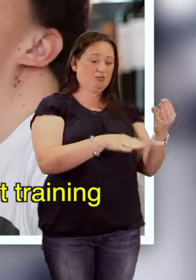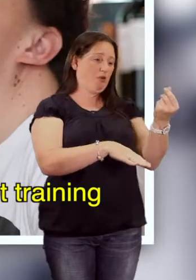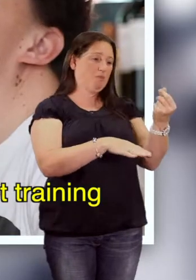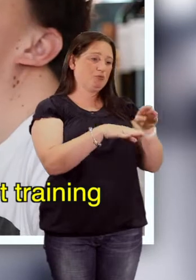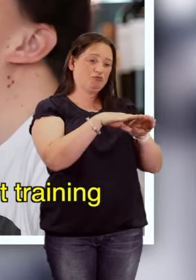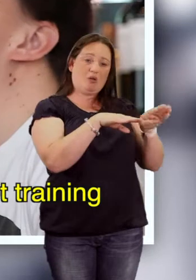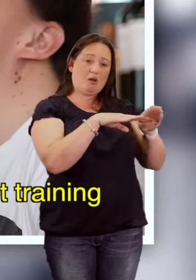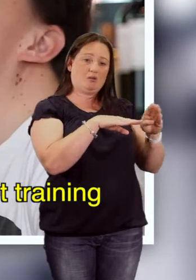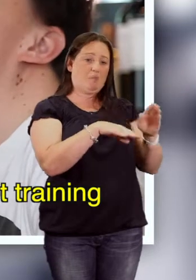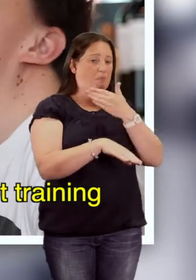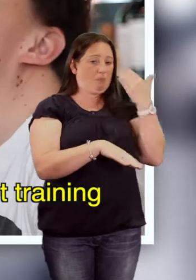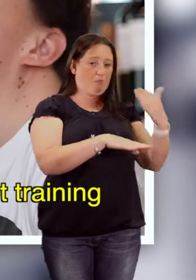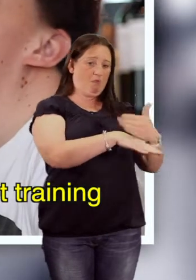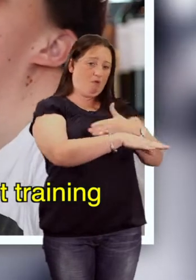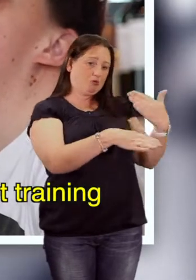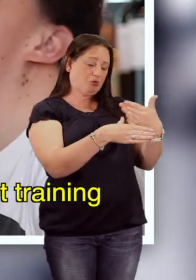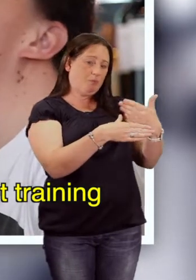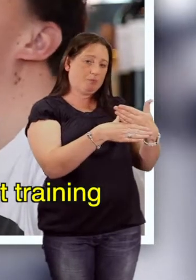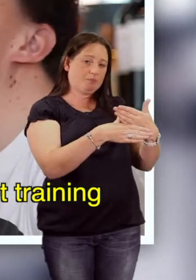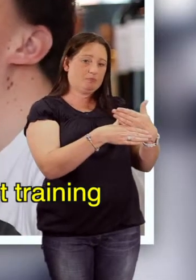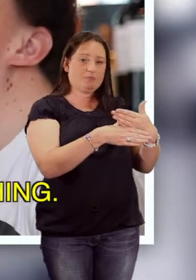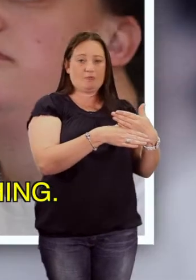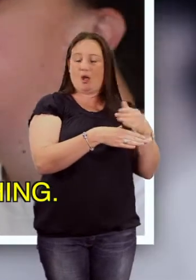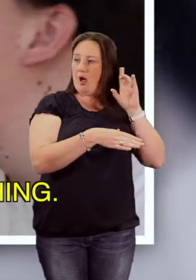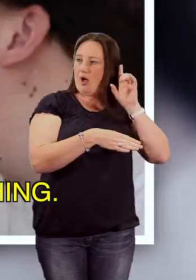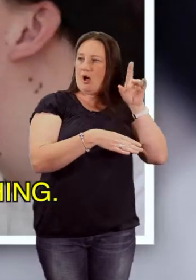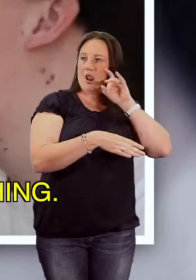people don't even get training before a job like this.